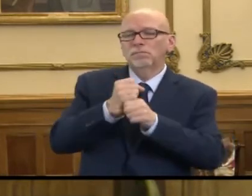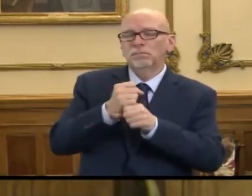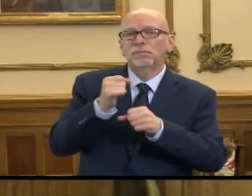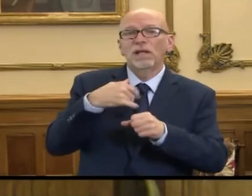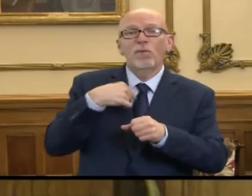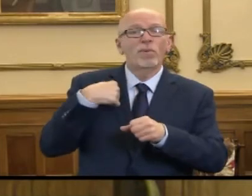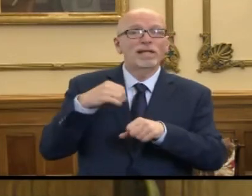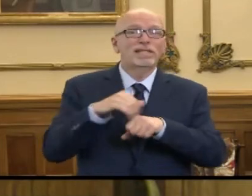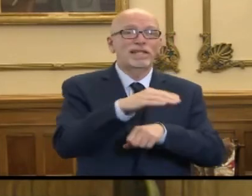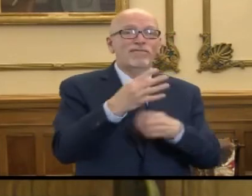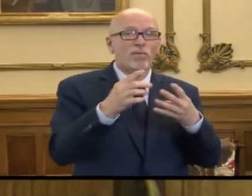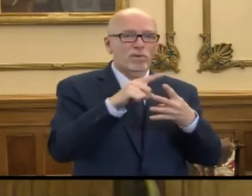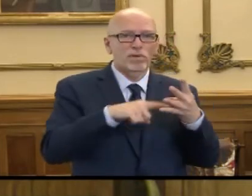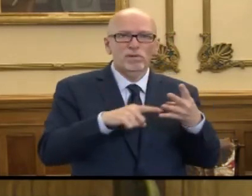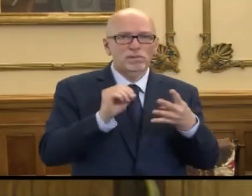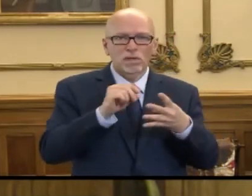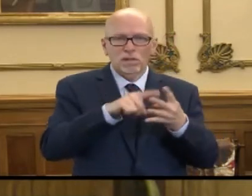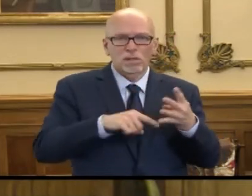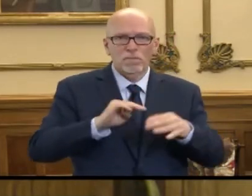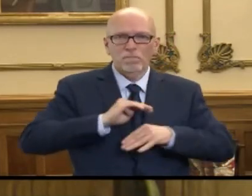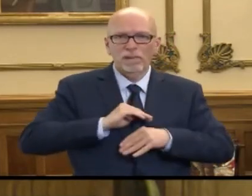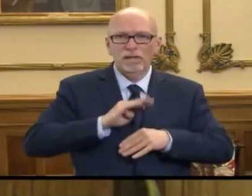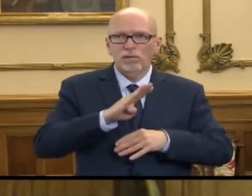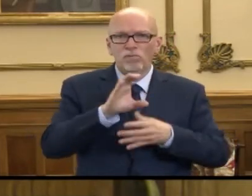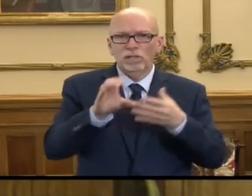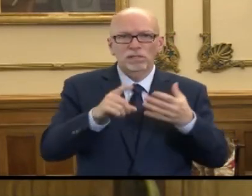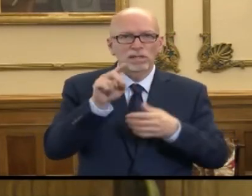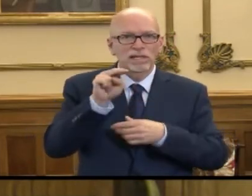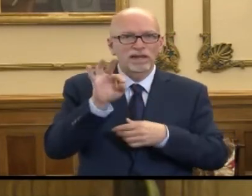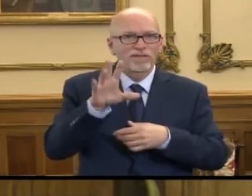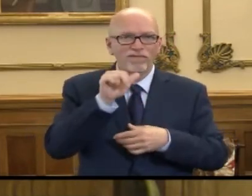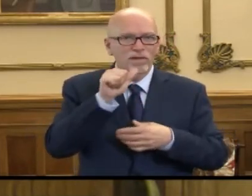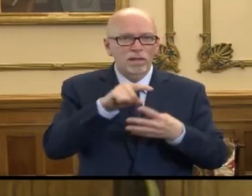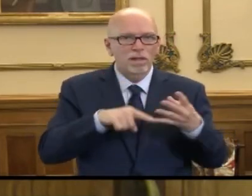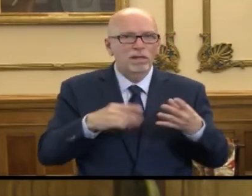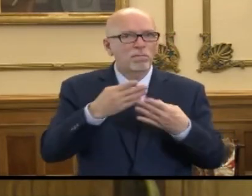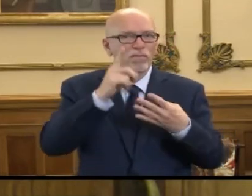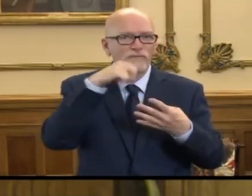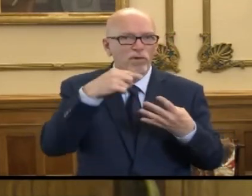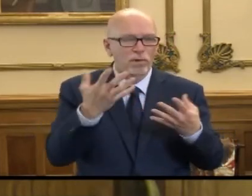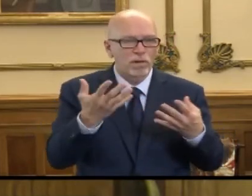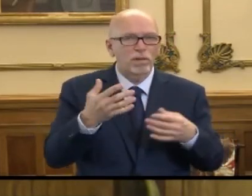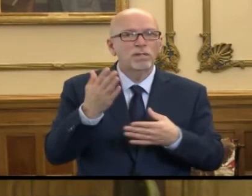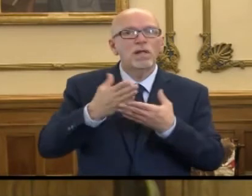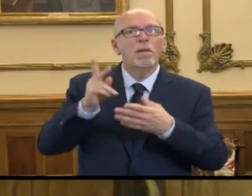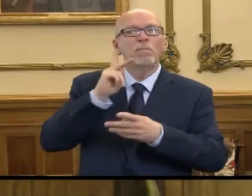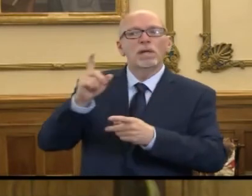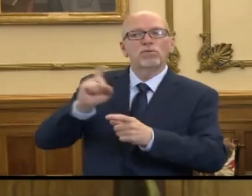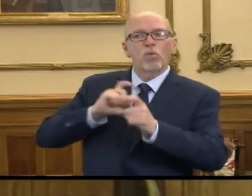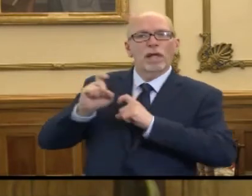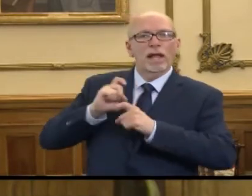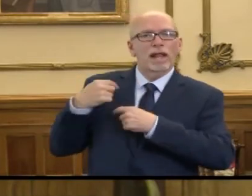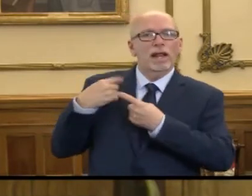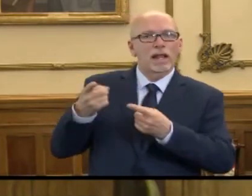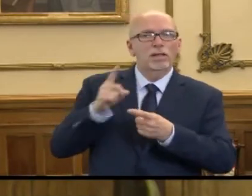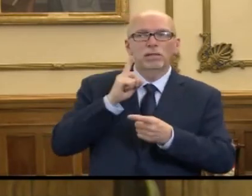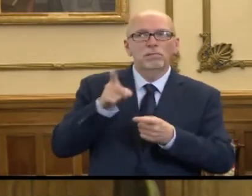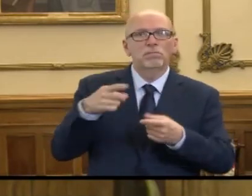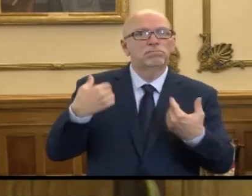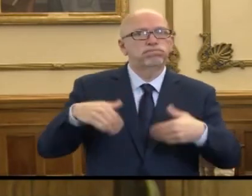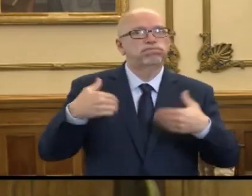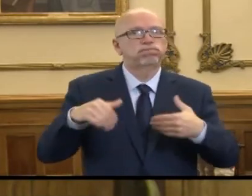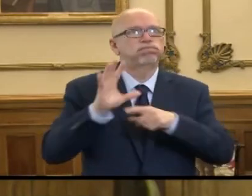four that we've sent over, none of them met criteria for being an N95. Now, some of that we've been donated lately are amazingly